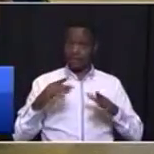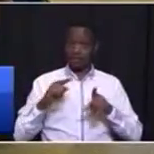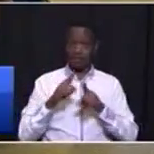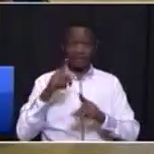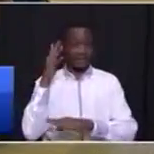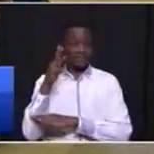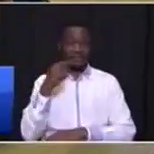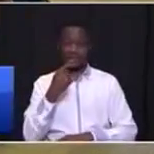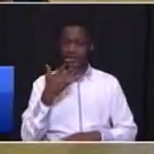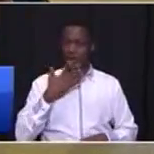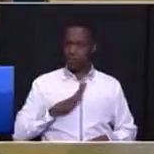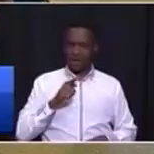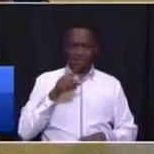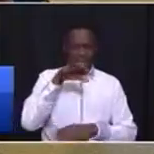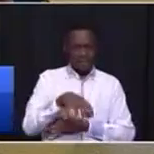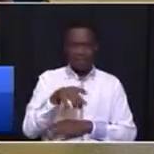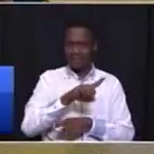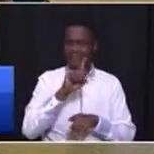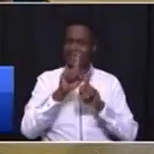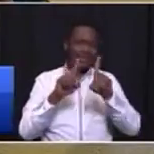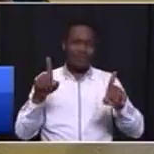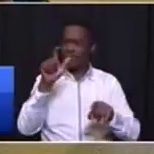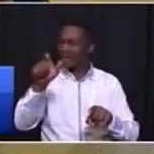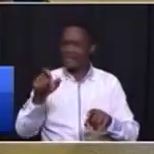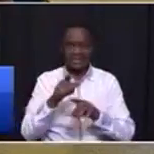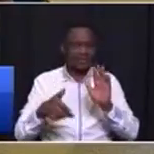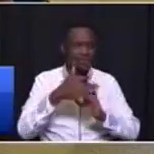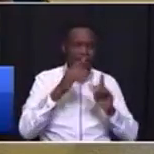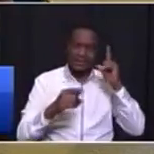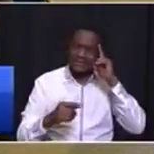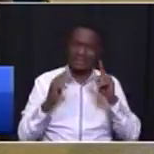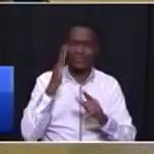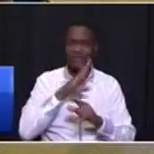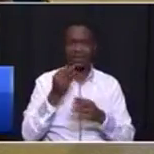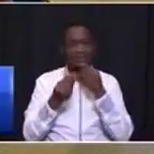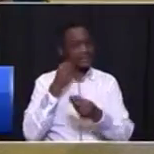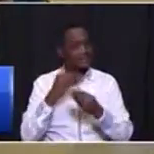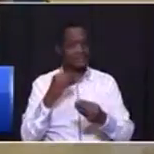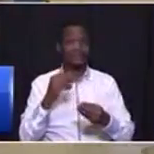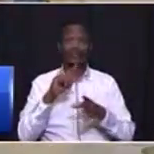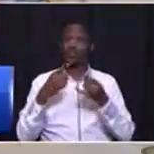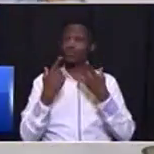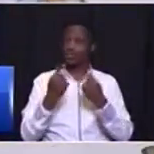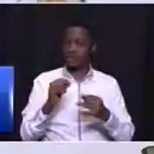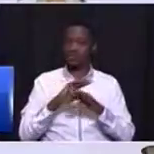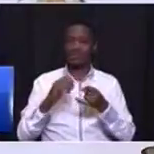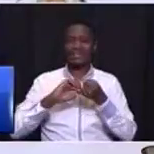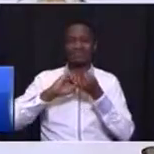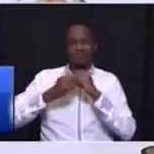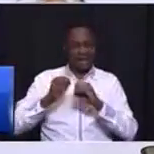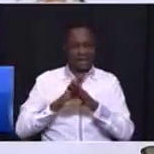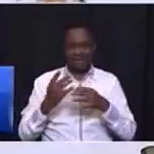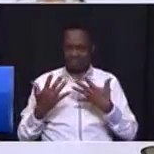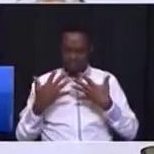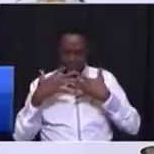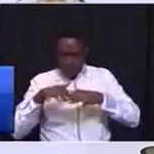want to be a province where no one goes to bed hungry. So we want to pull all our anti-poverty interventions